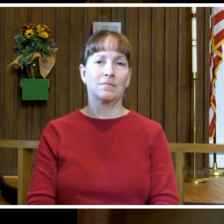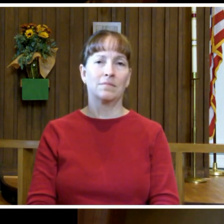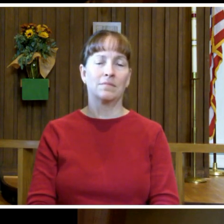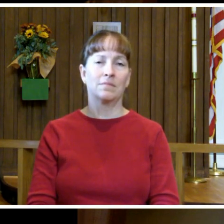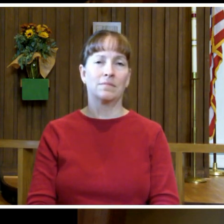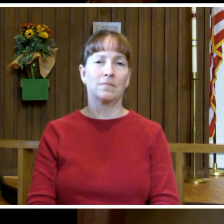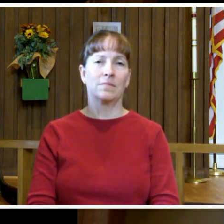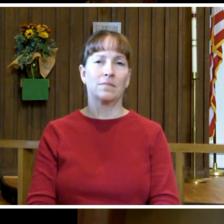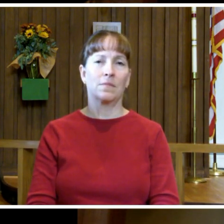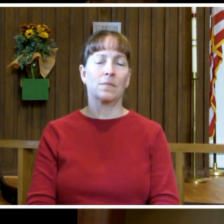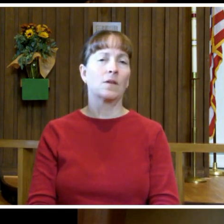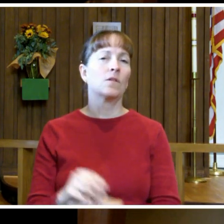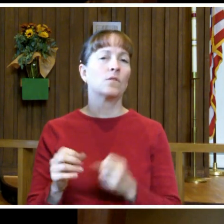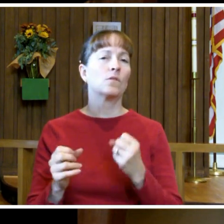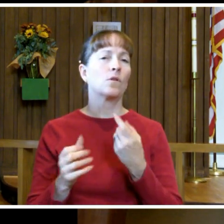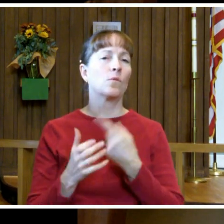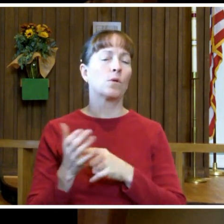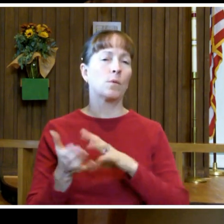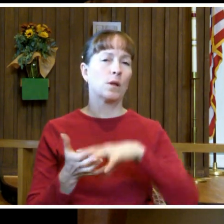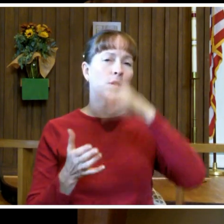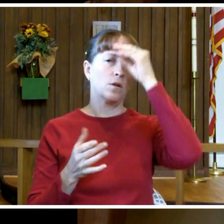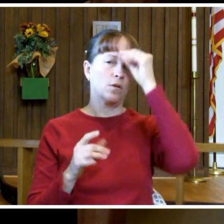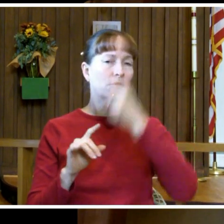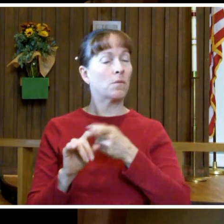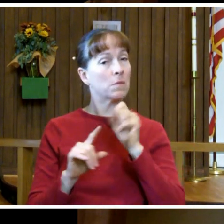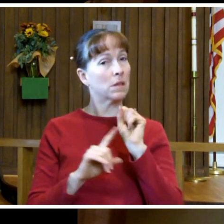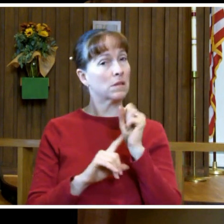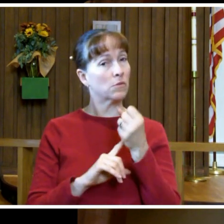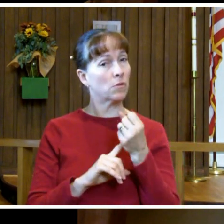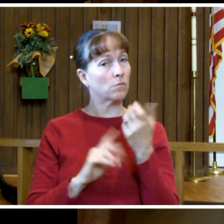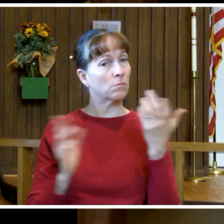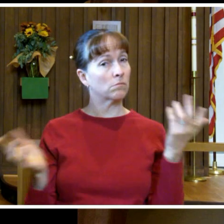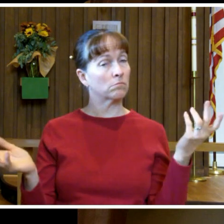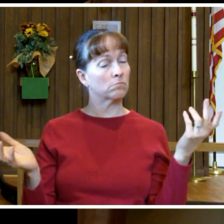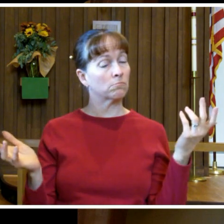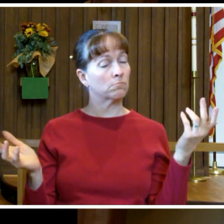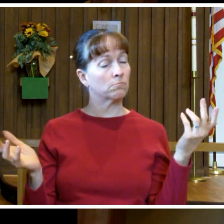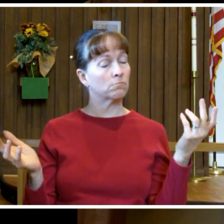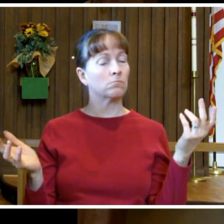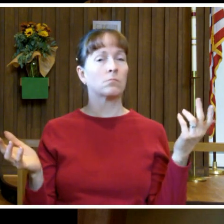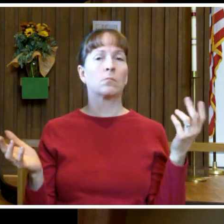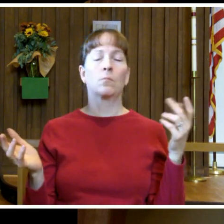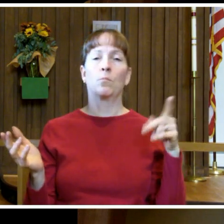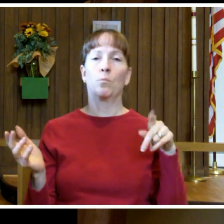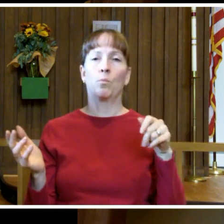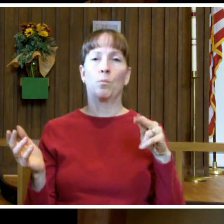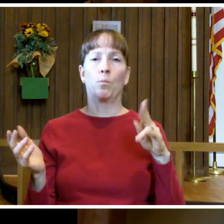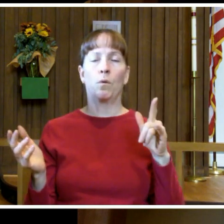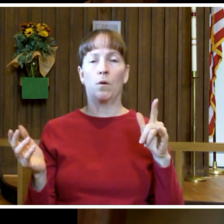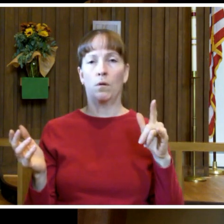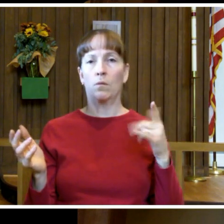What are we to take from this? Paul was a human being.